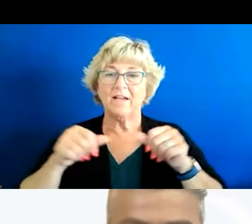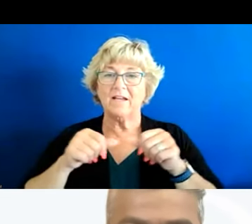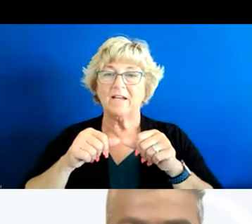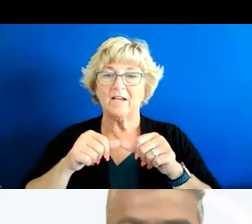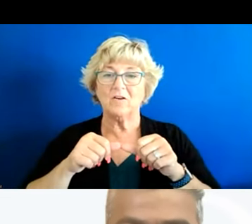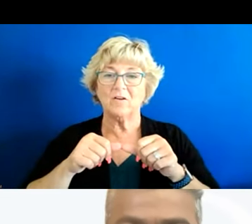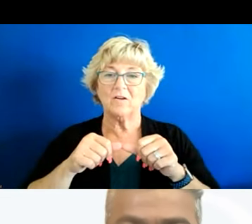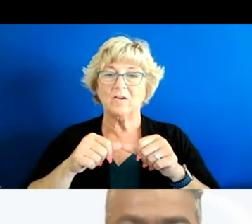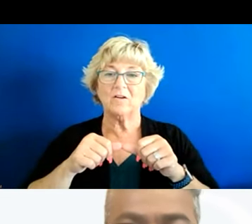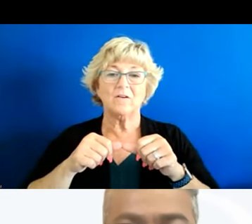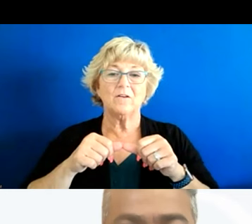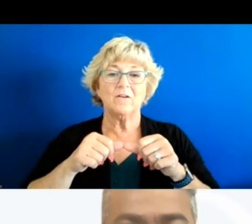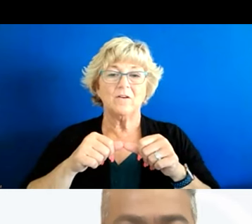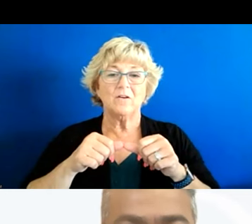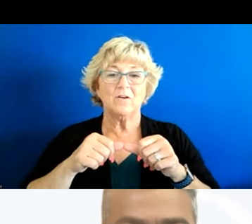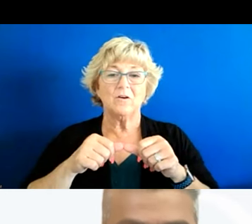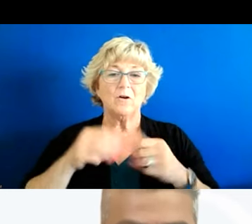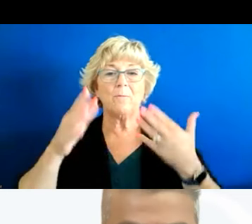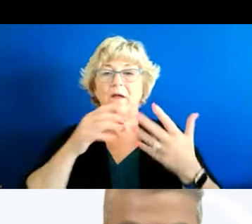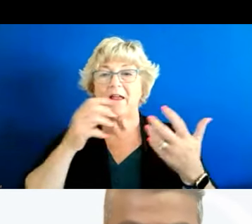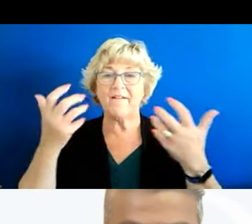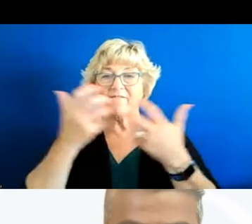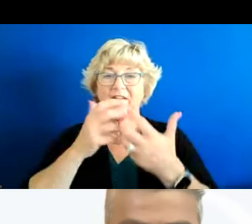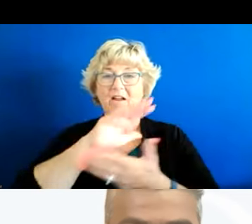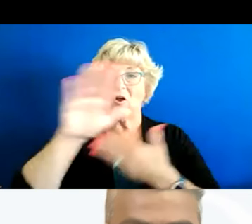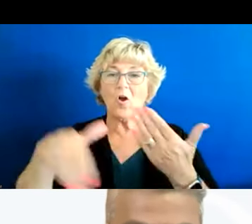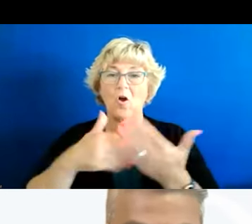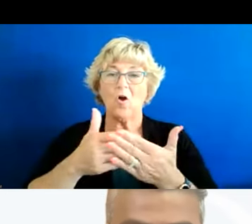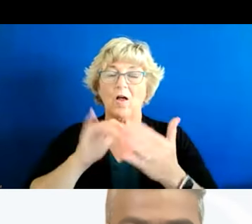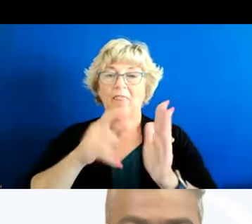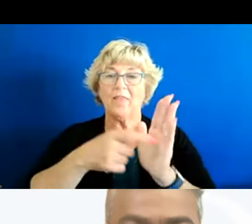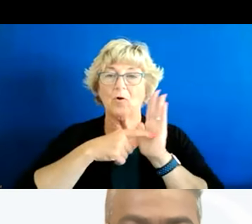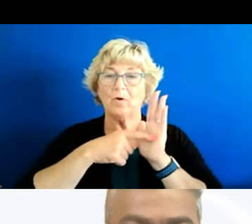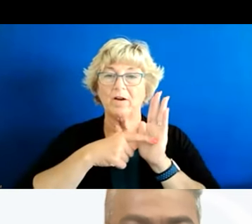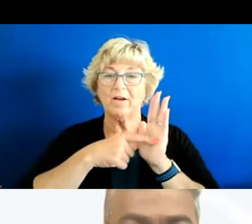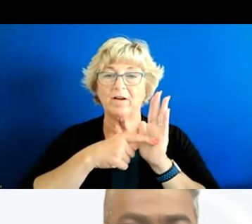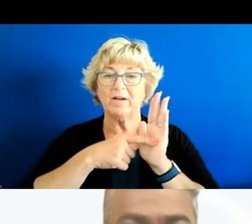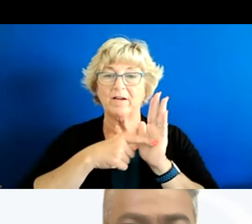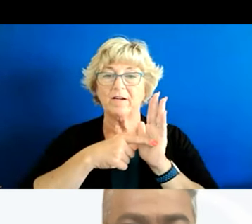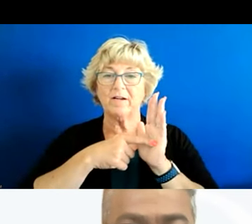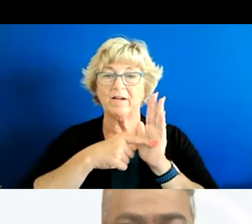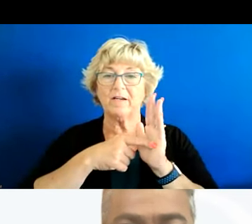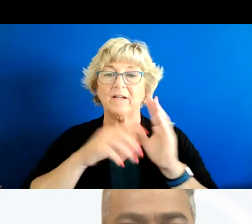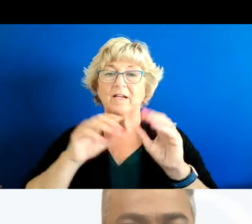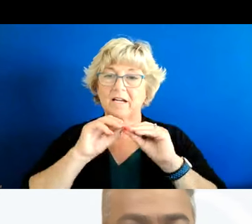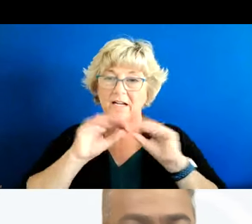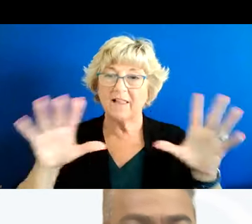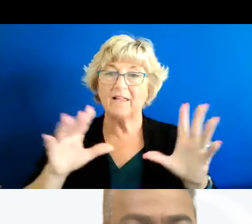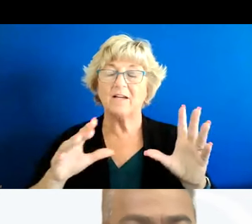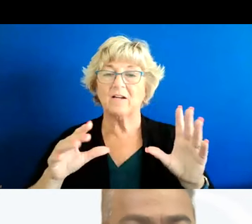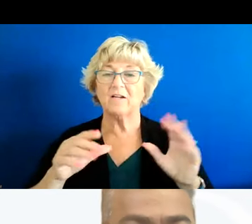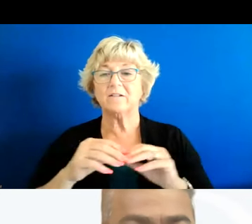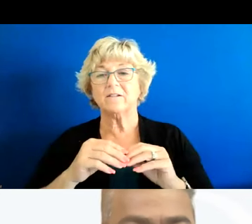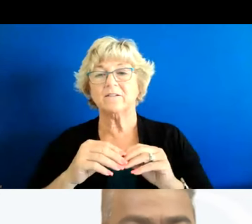measures that may not fit all of the criteria that david had highlighted and clearly i think this is more to sort of